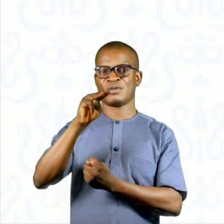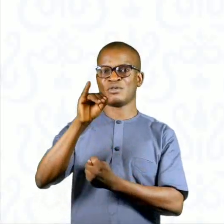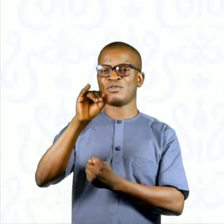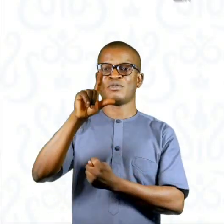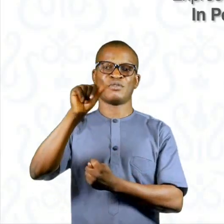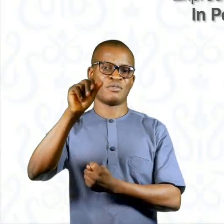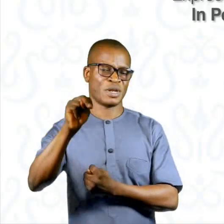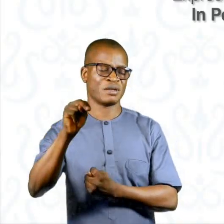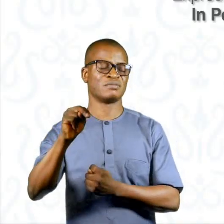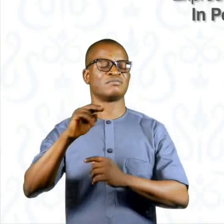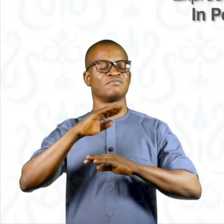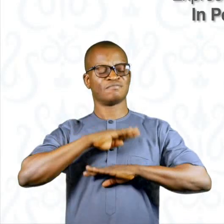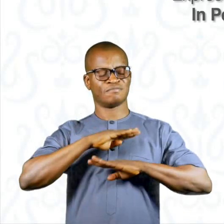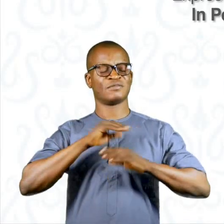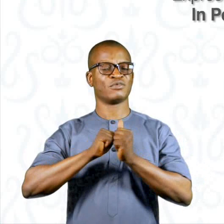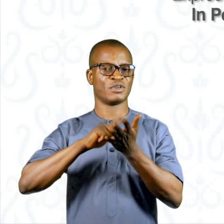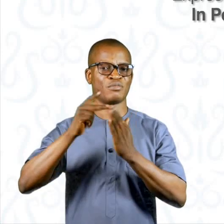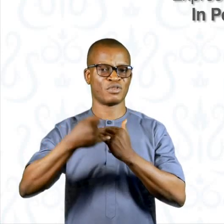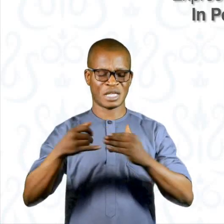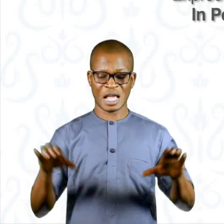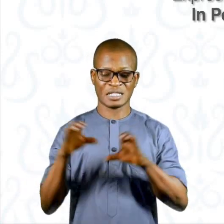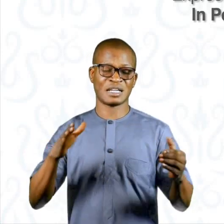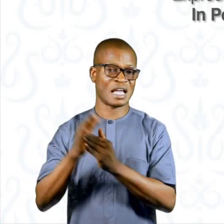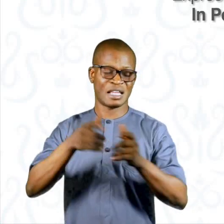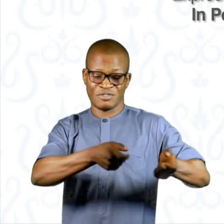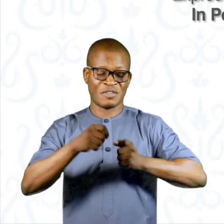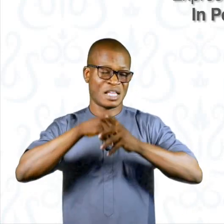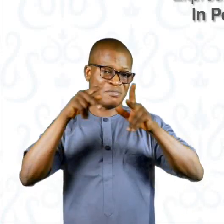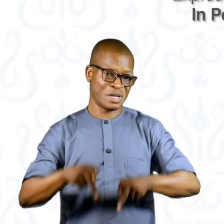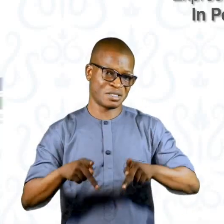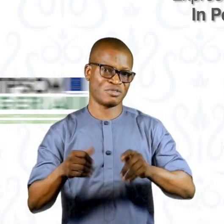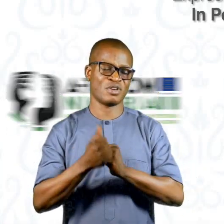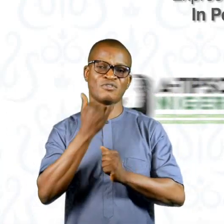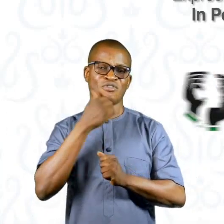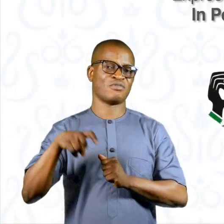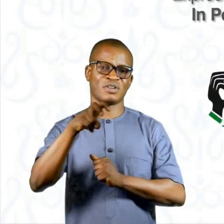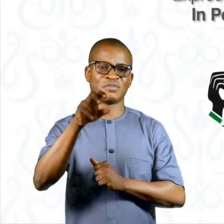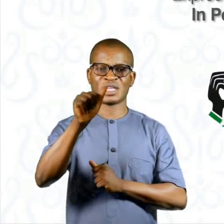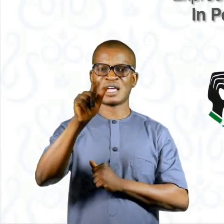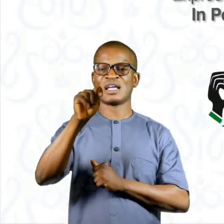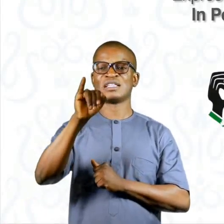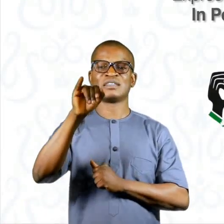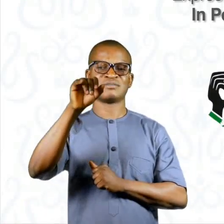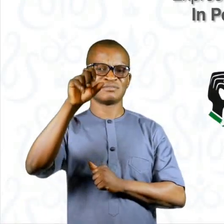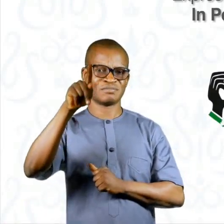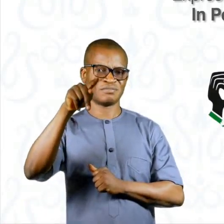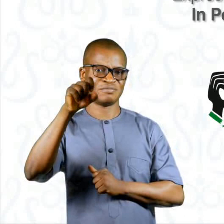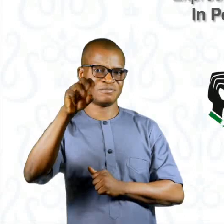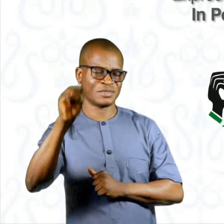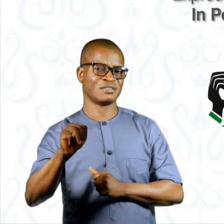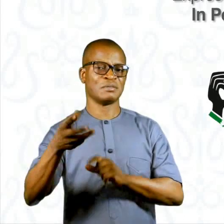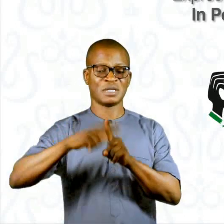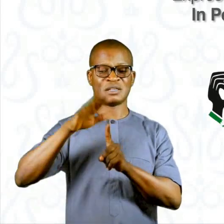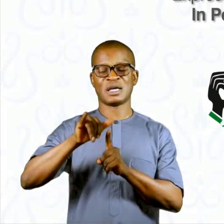Mr. Milan expressed satisfaction with their project, the Action Against Trafficking in Persons and Smuggling of Migrants, a tipsome project which